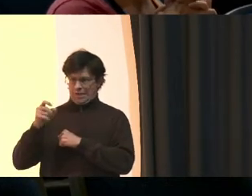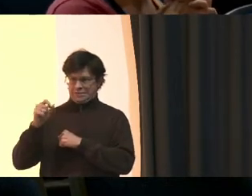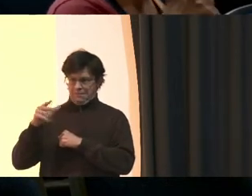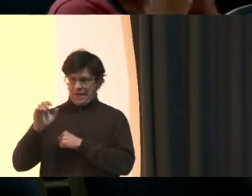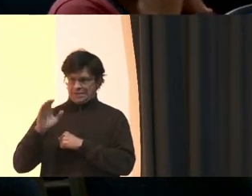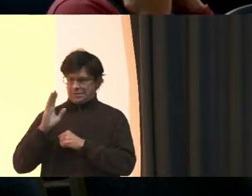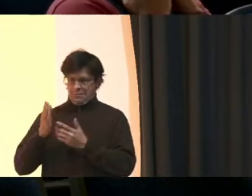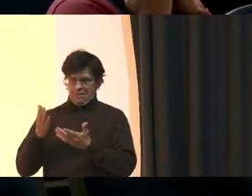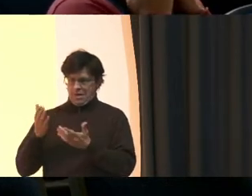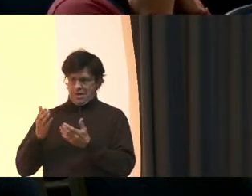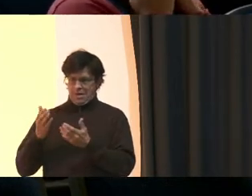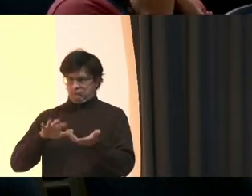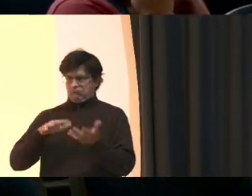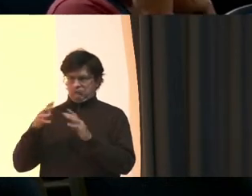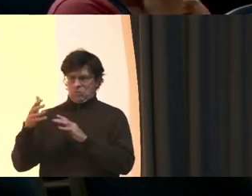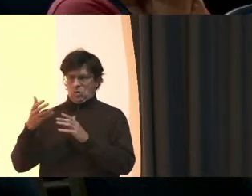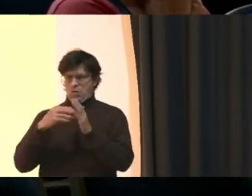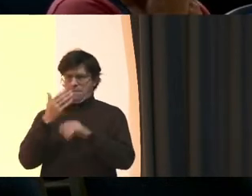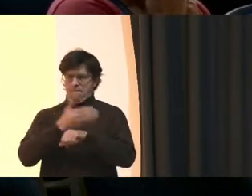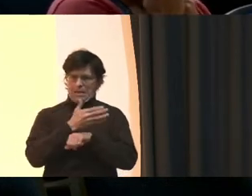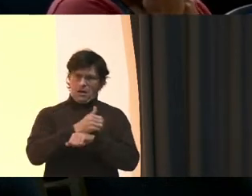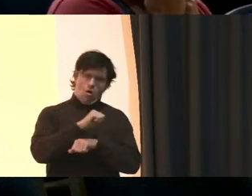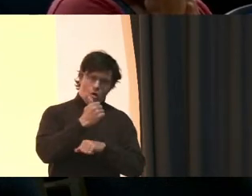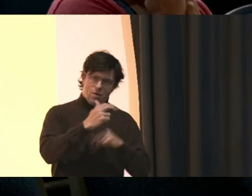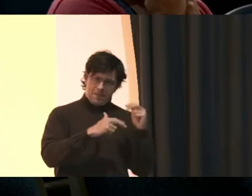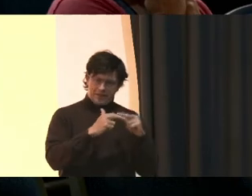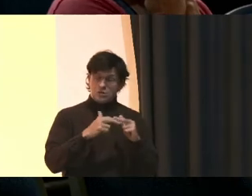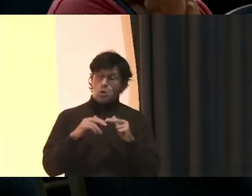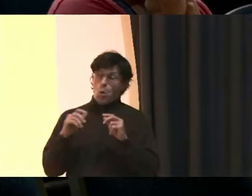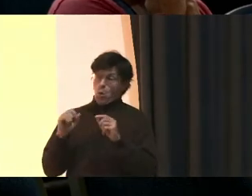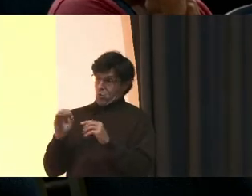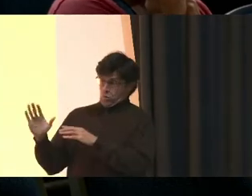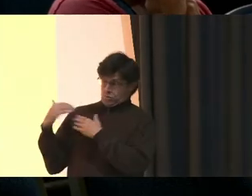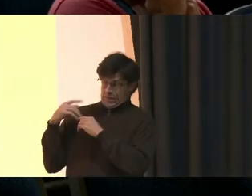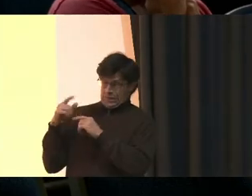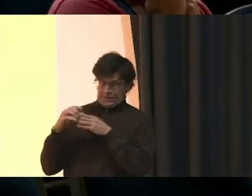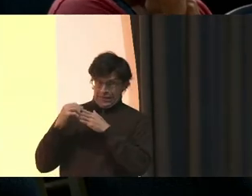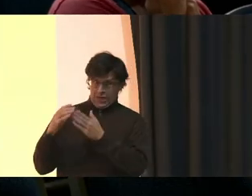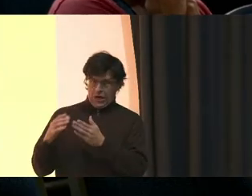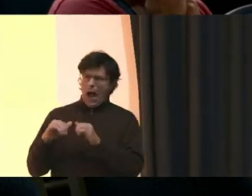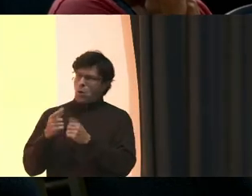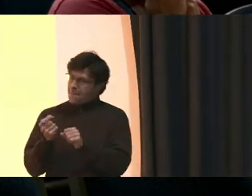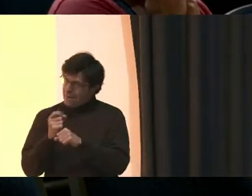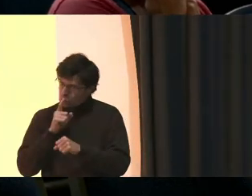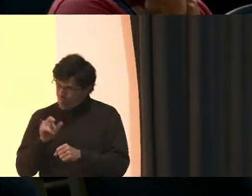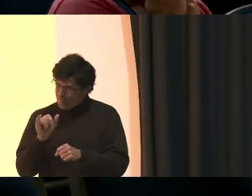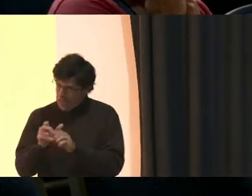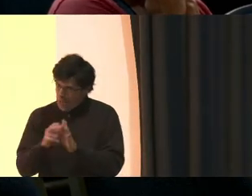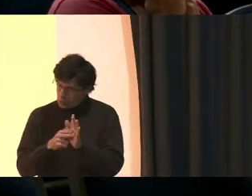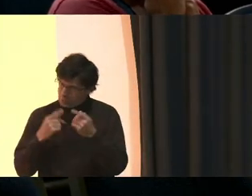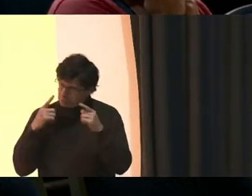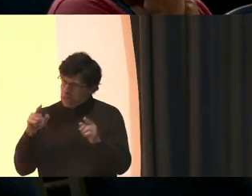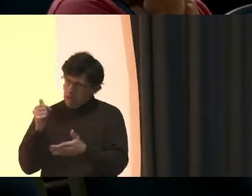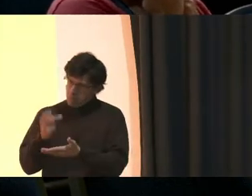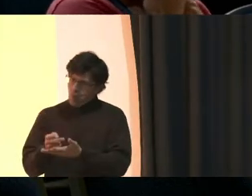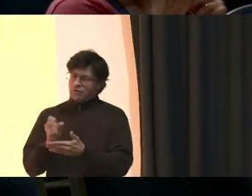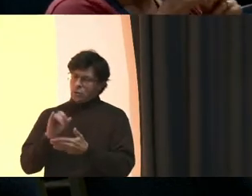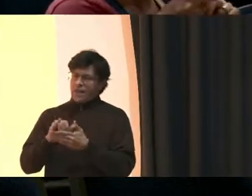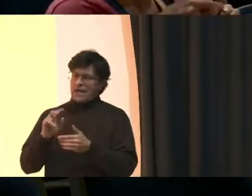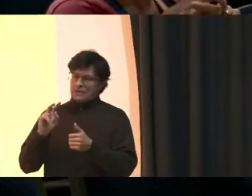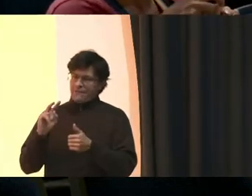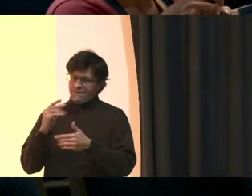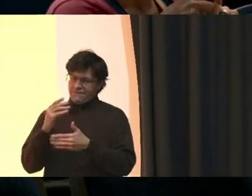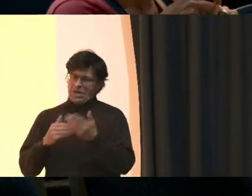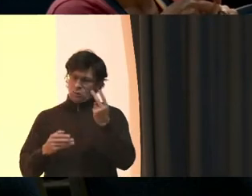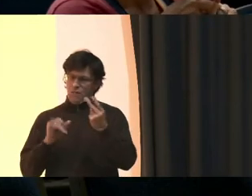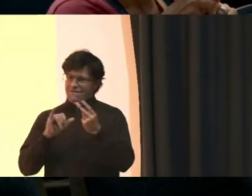question is How will you as a leader Make sure that tomorrow night The contract is approved So that Phase 2 of this national model